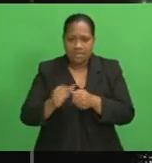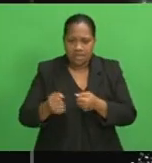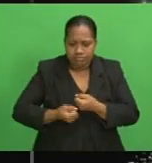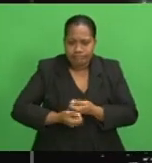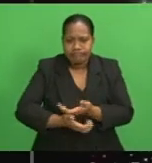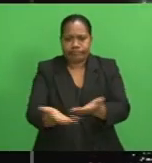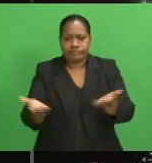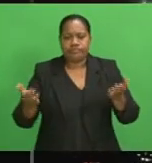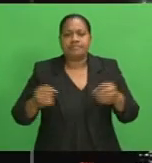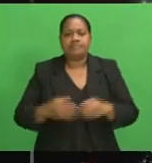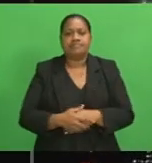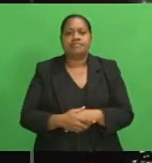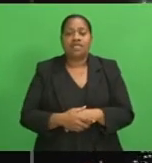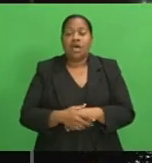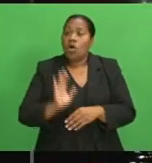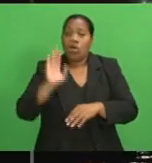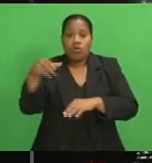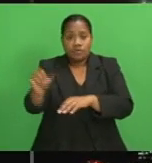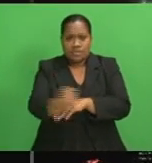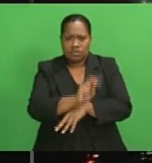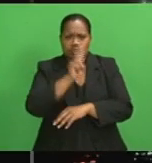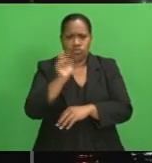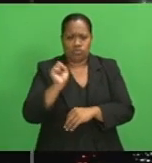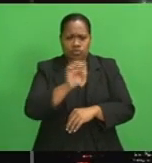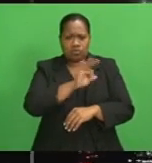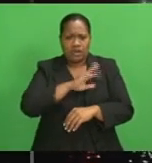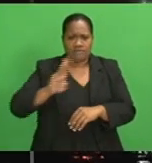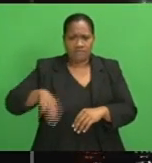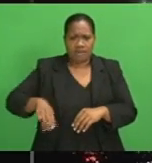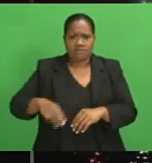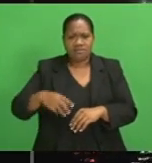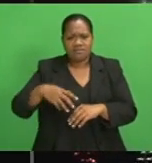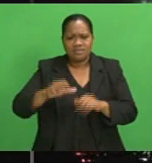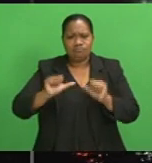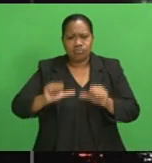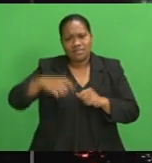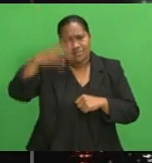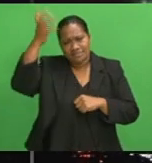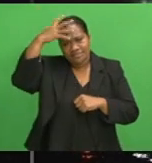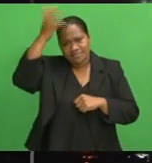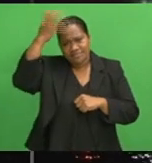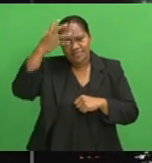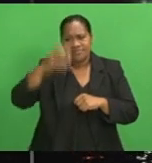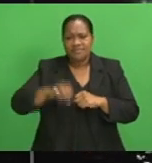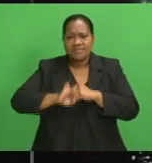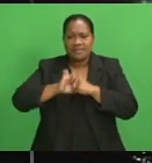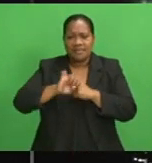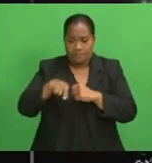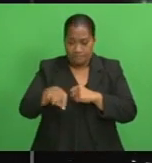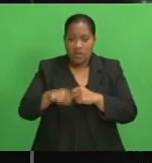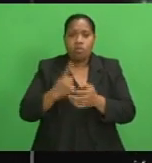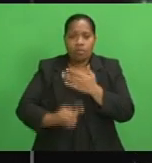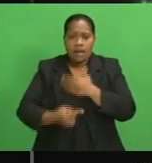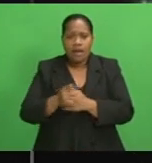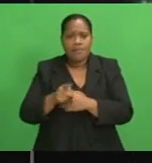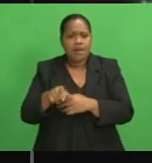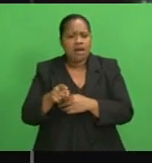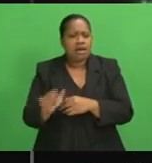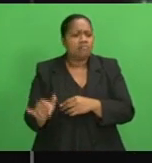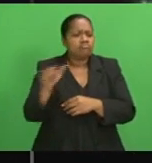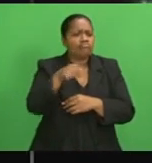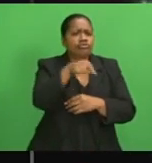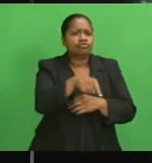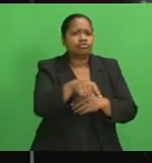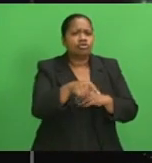And turning overseas, two more staff members of President Donald Trump's campaign, who were in Tulsa, Oklahoma for his rally on